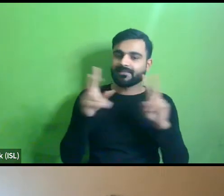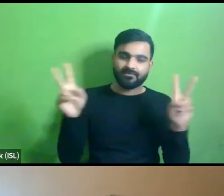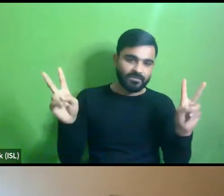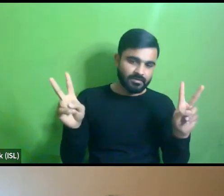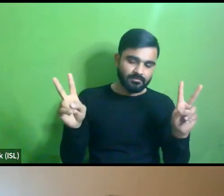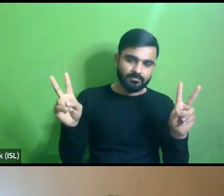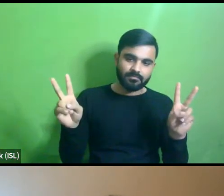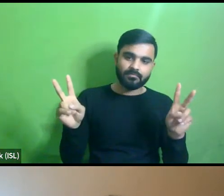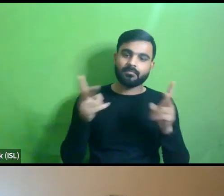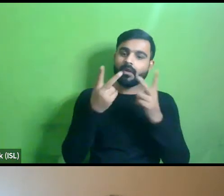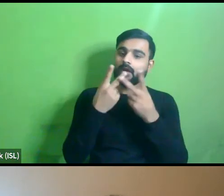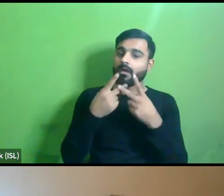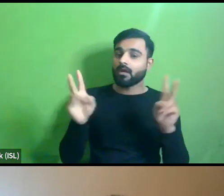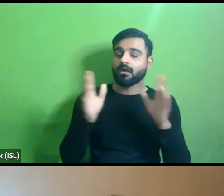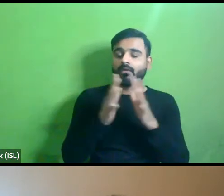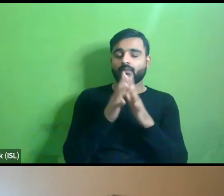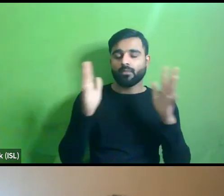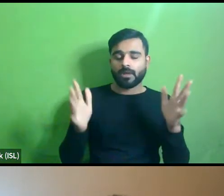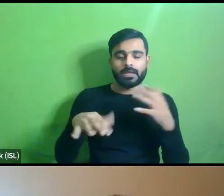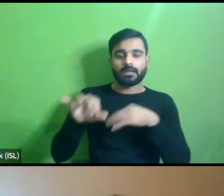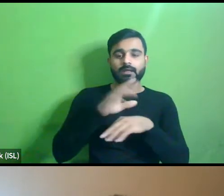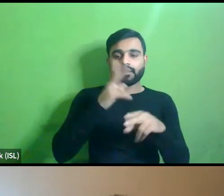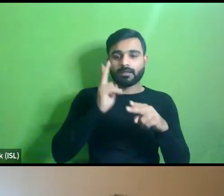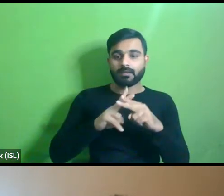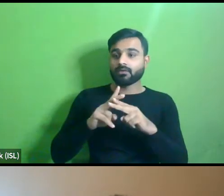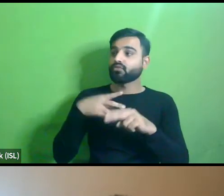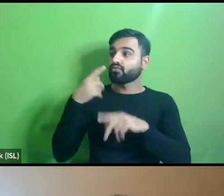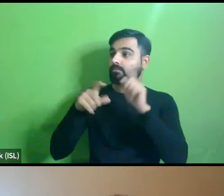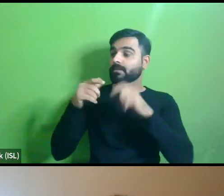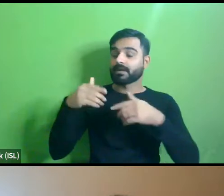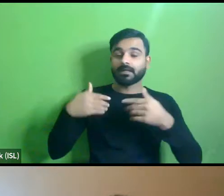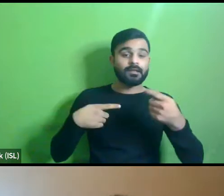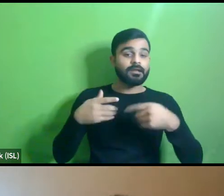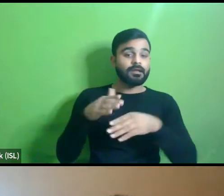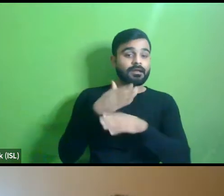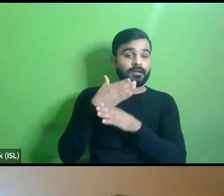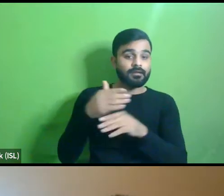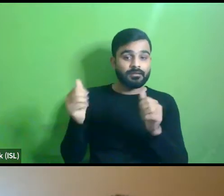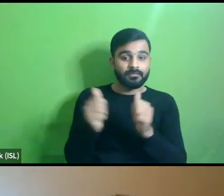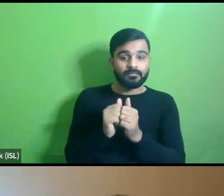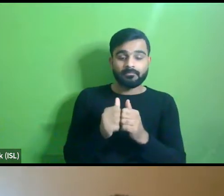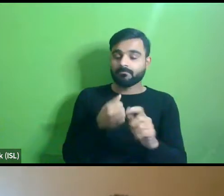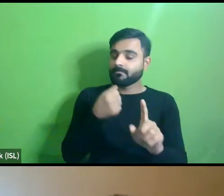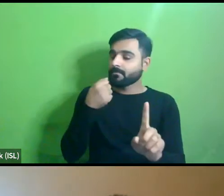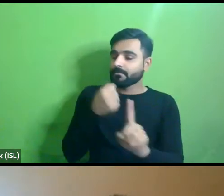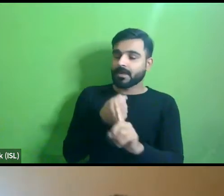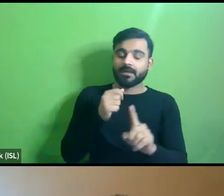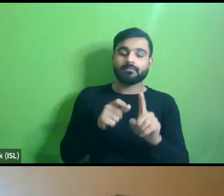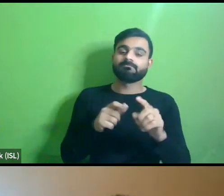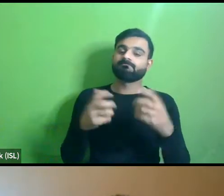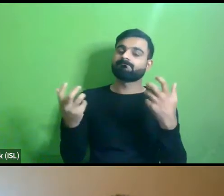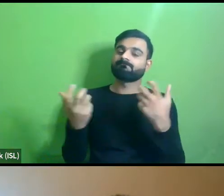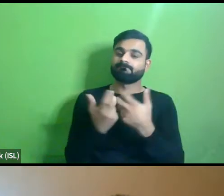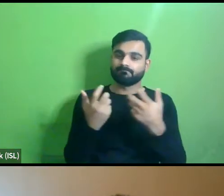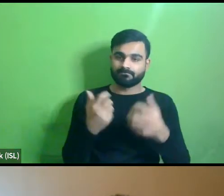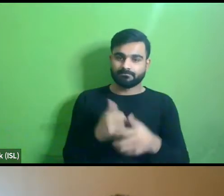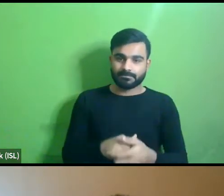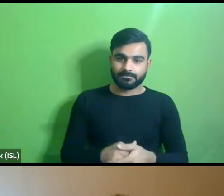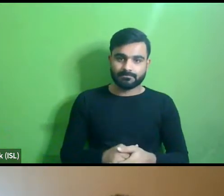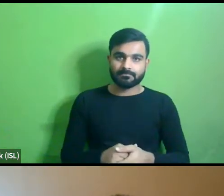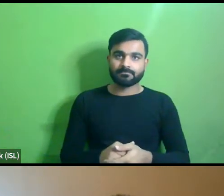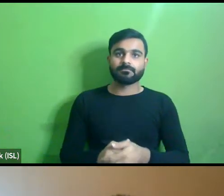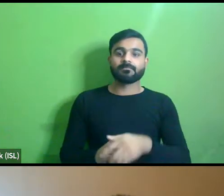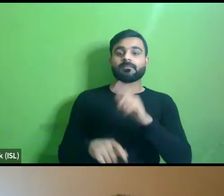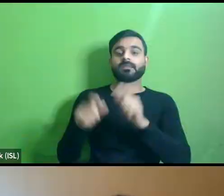different a lot uh different set of stakeholders which are uh directly impacted with the interventions and they